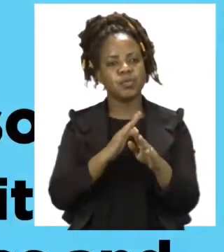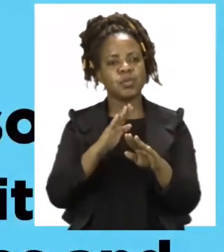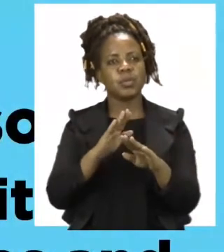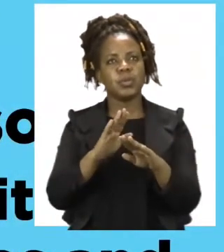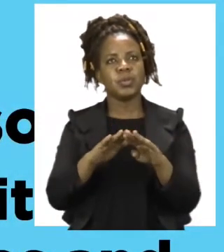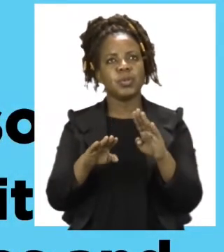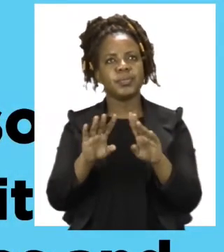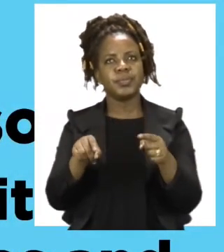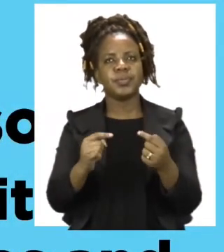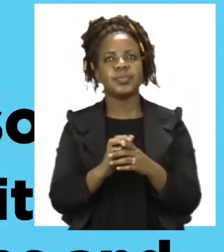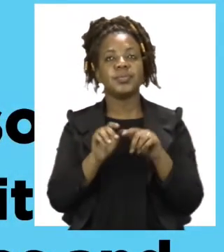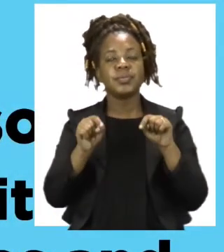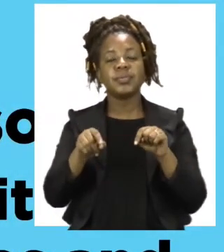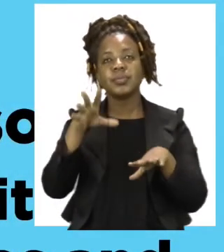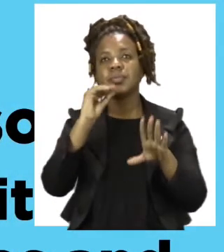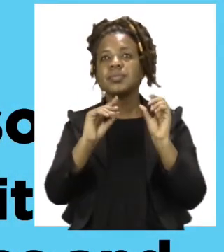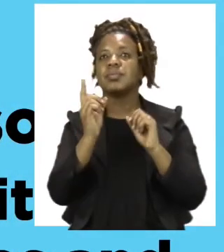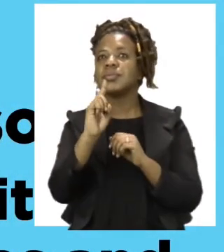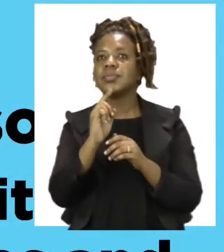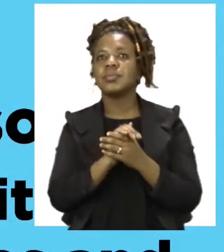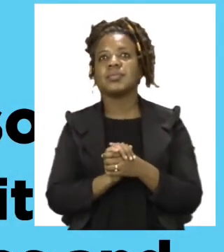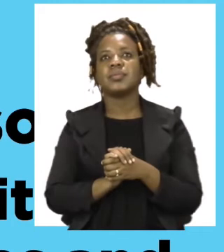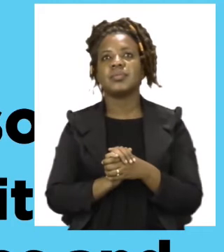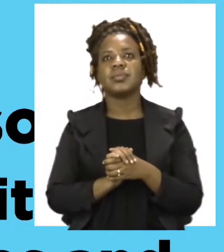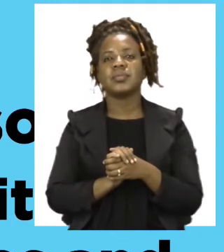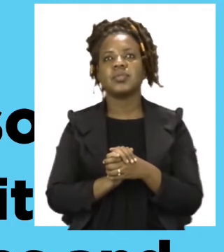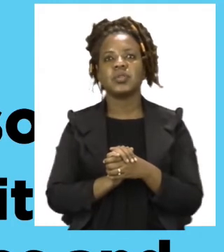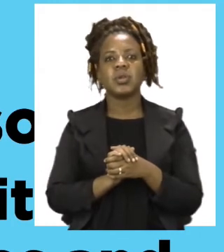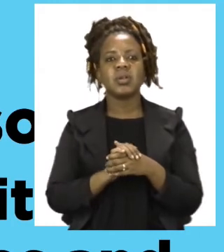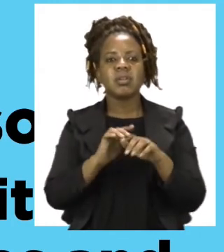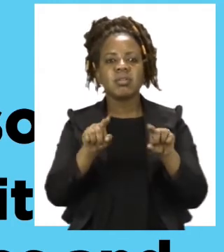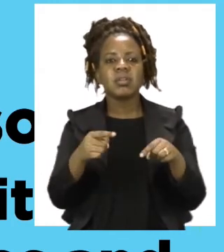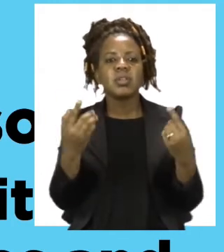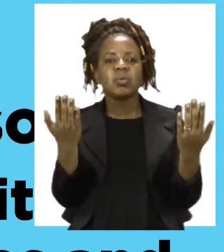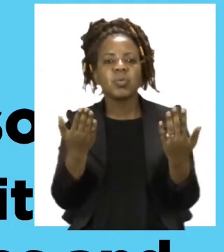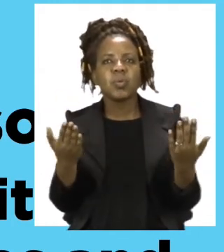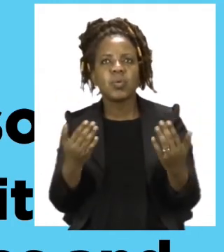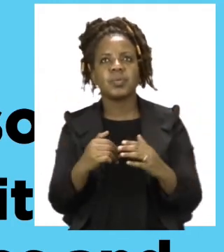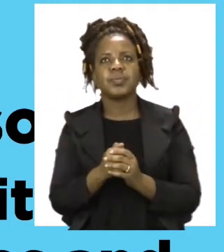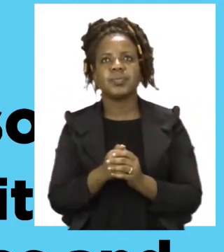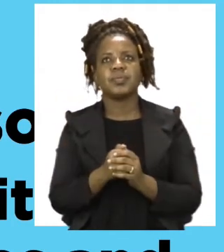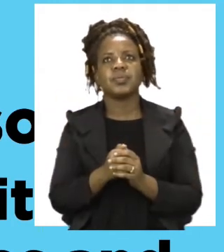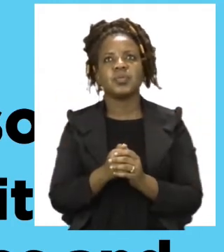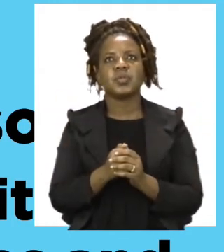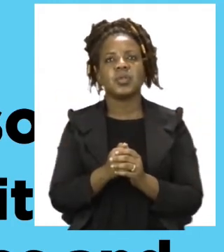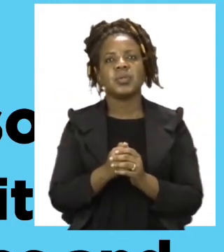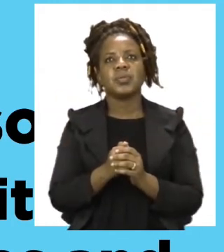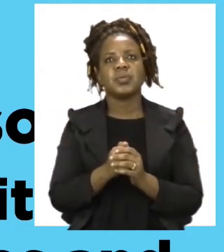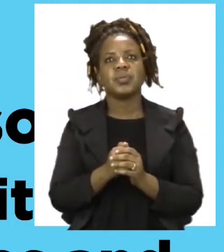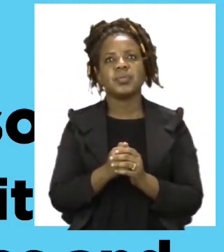For today's lesson we will be talking about prepositions, syllables and